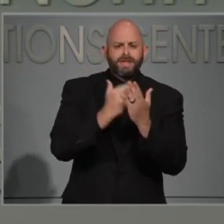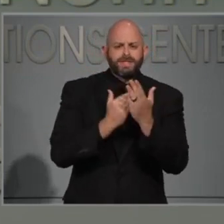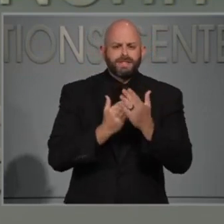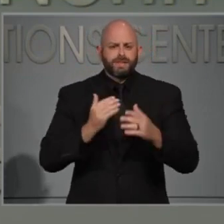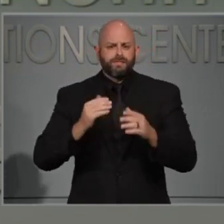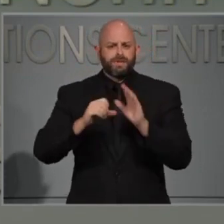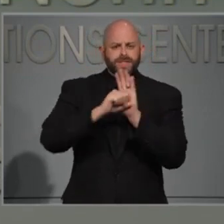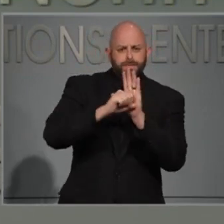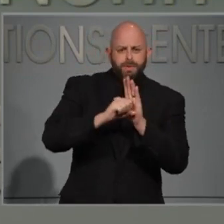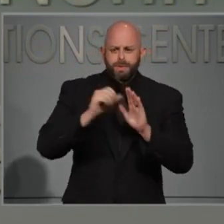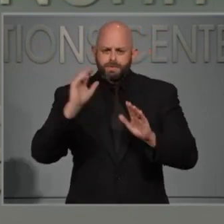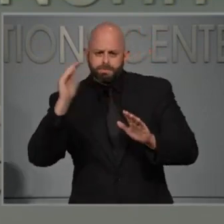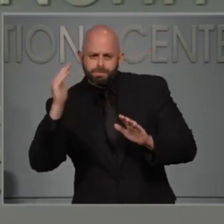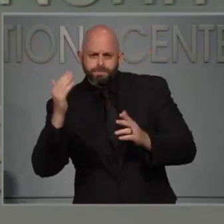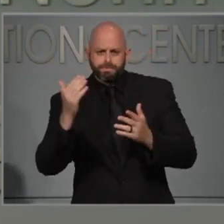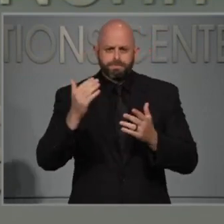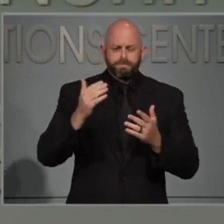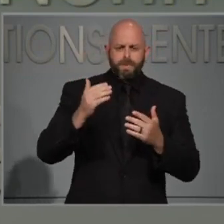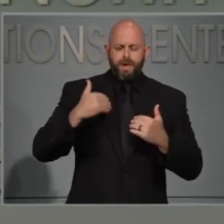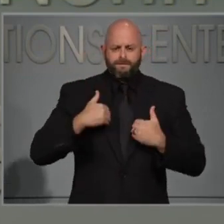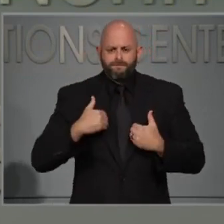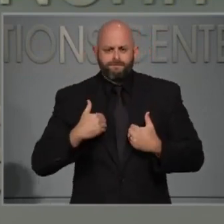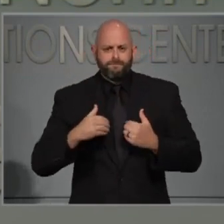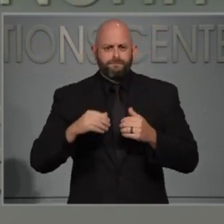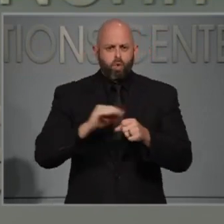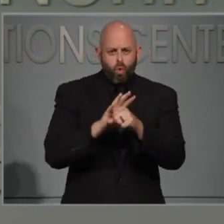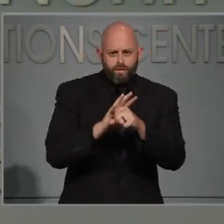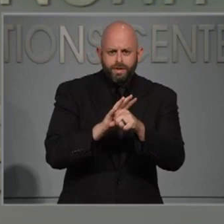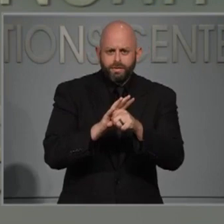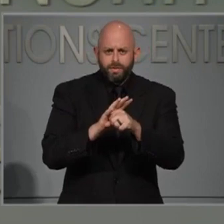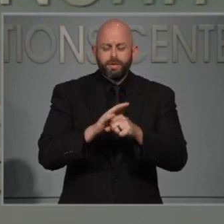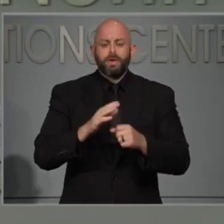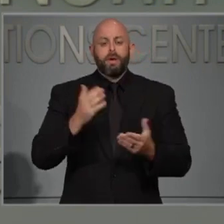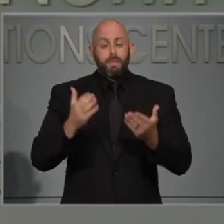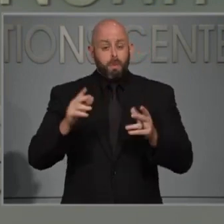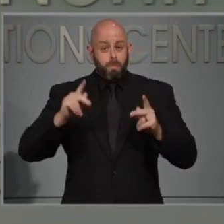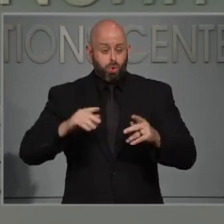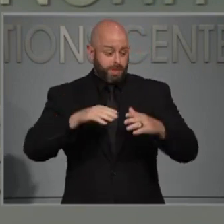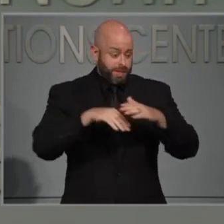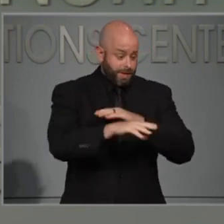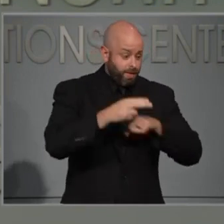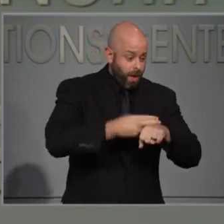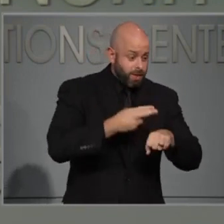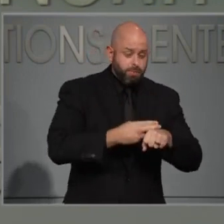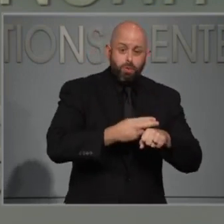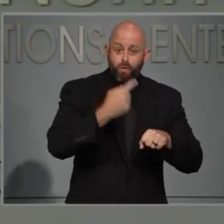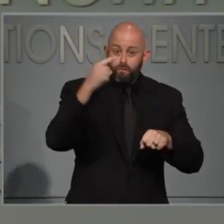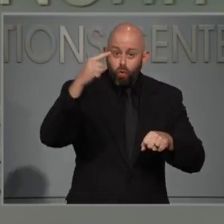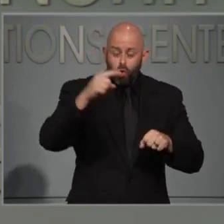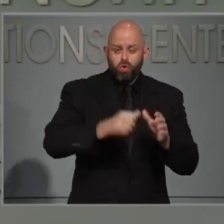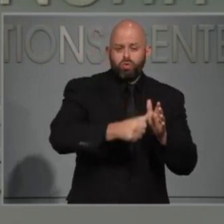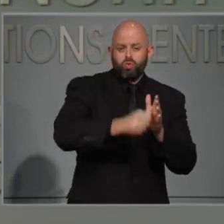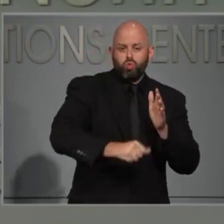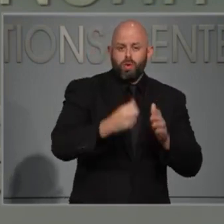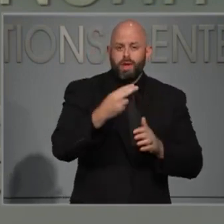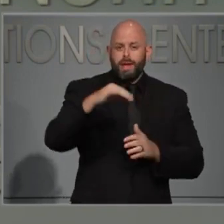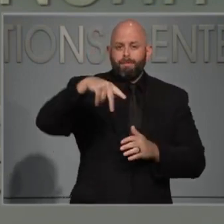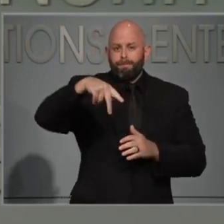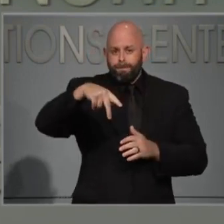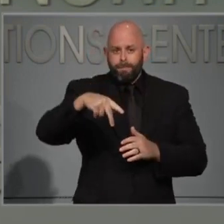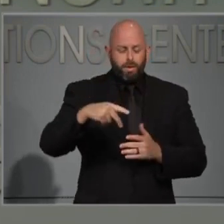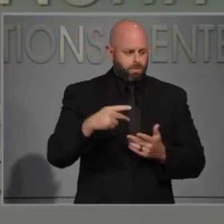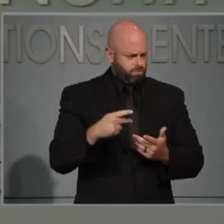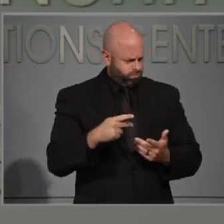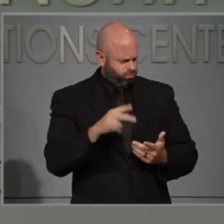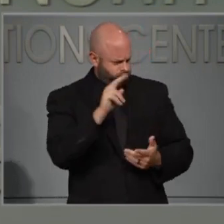COVID patients that say they're coming in for a hip replacement and then they test for COVID and are they counting them as COVID patients? Or